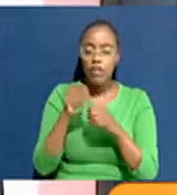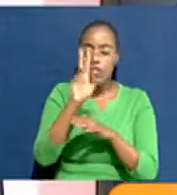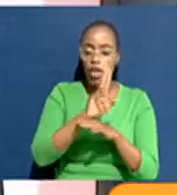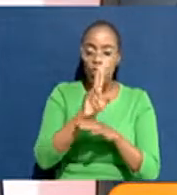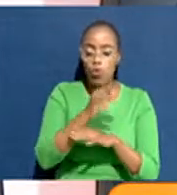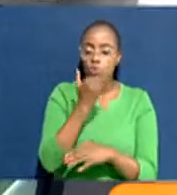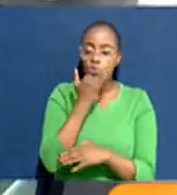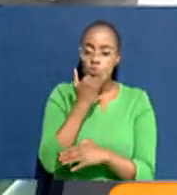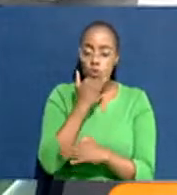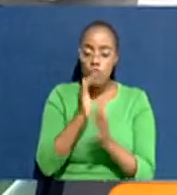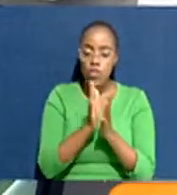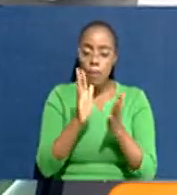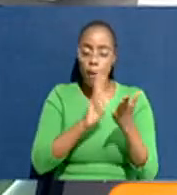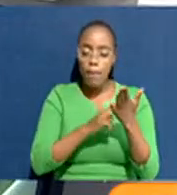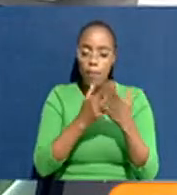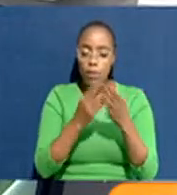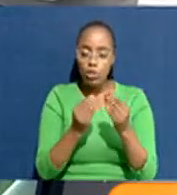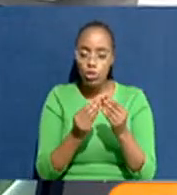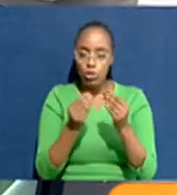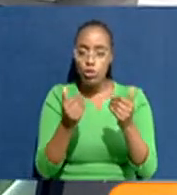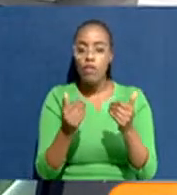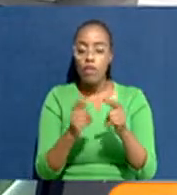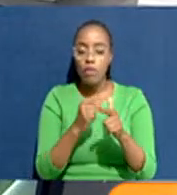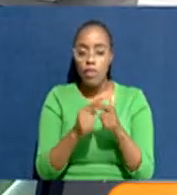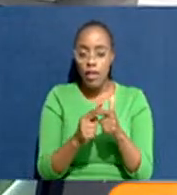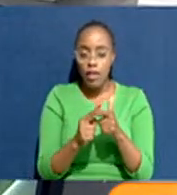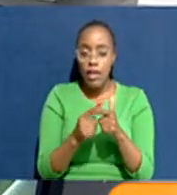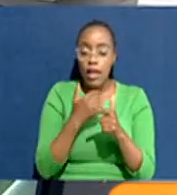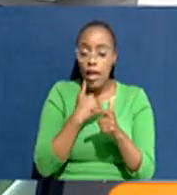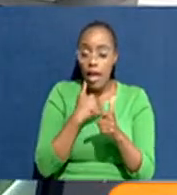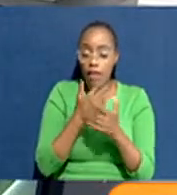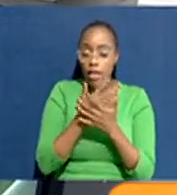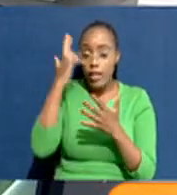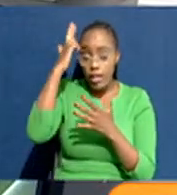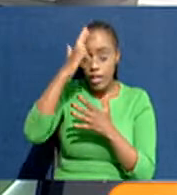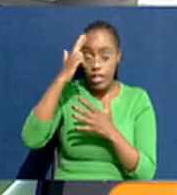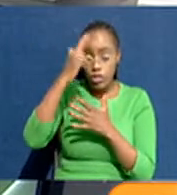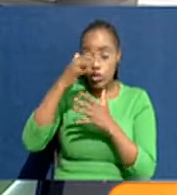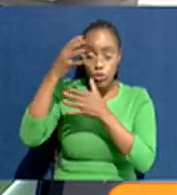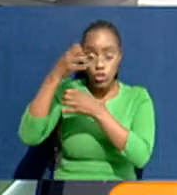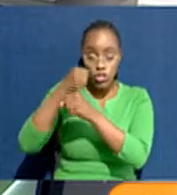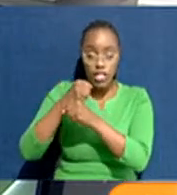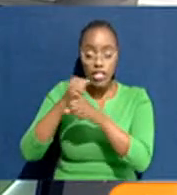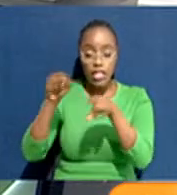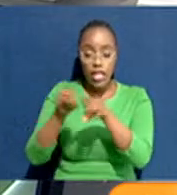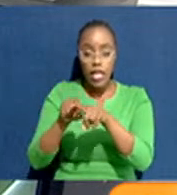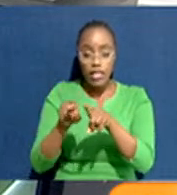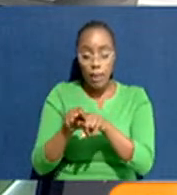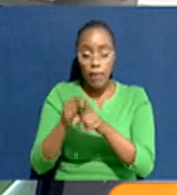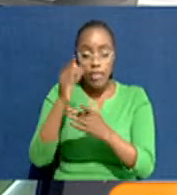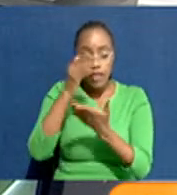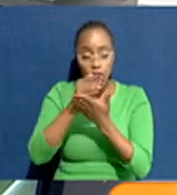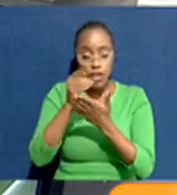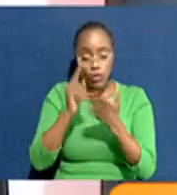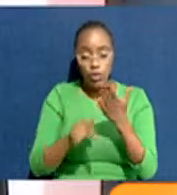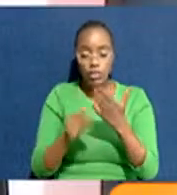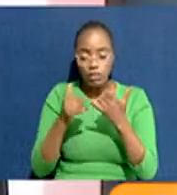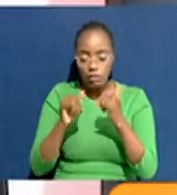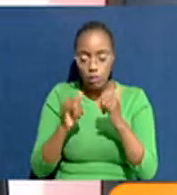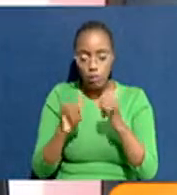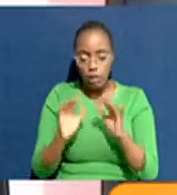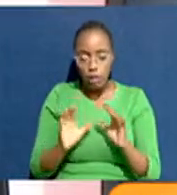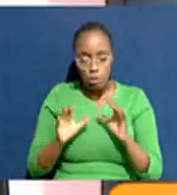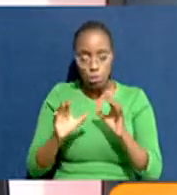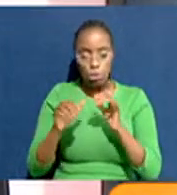resources is fixed and sorted out, then there's every reason not to trust this. And the fact that it's being pushed so